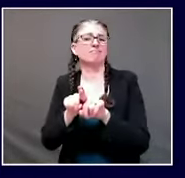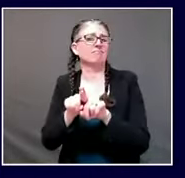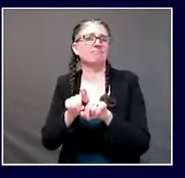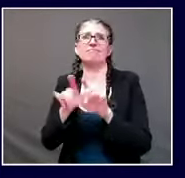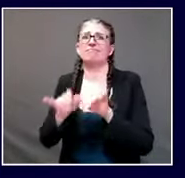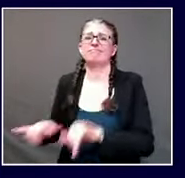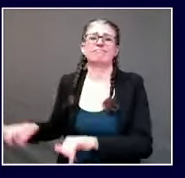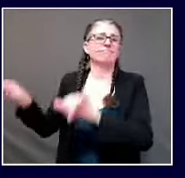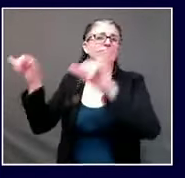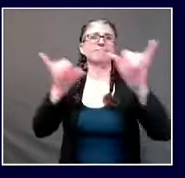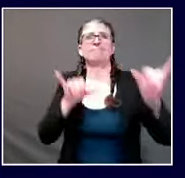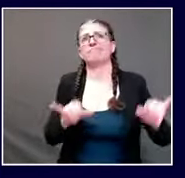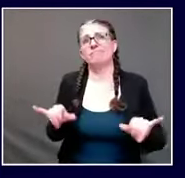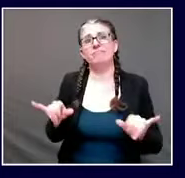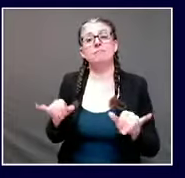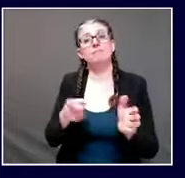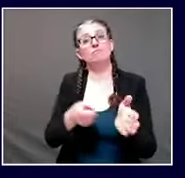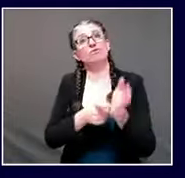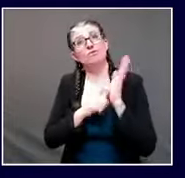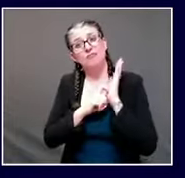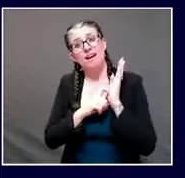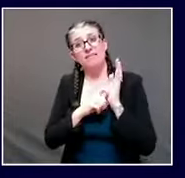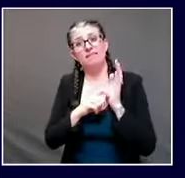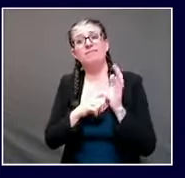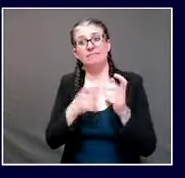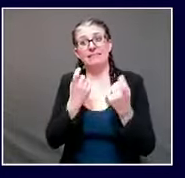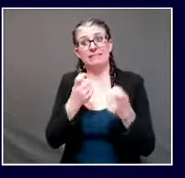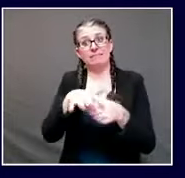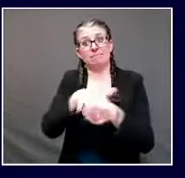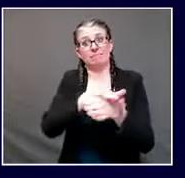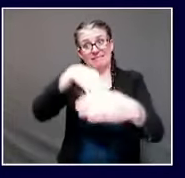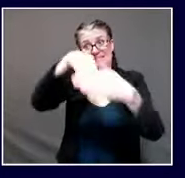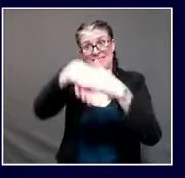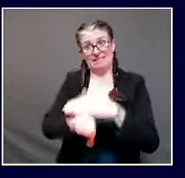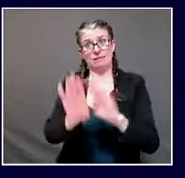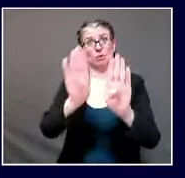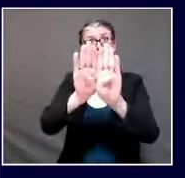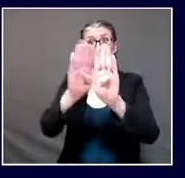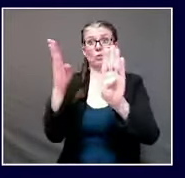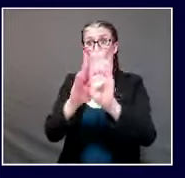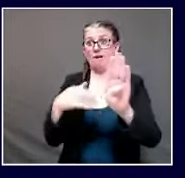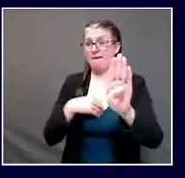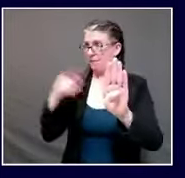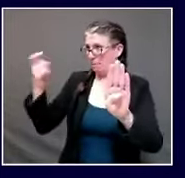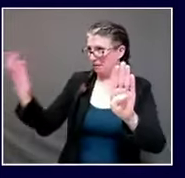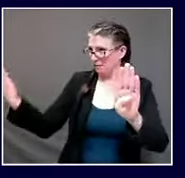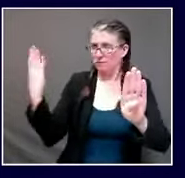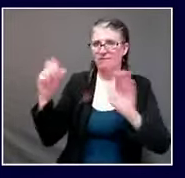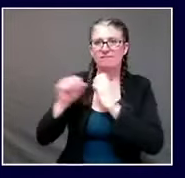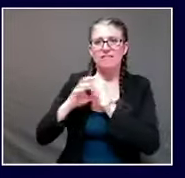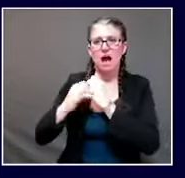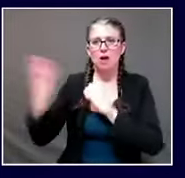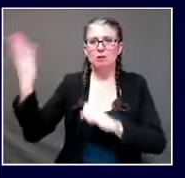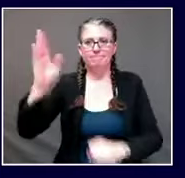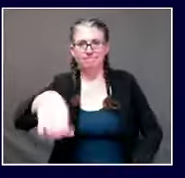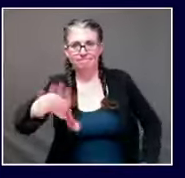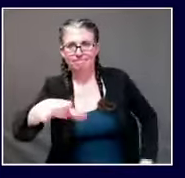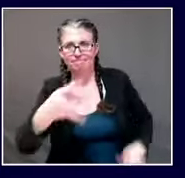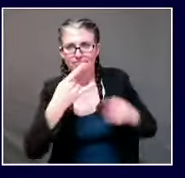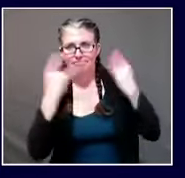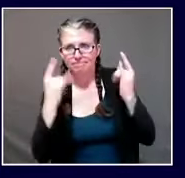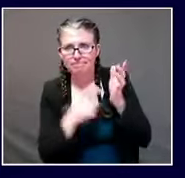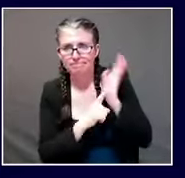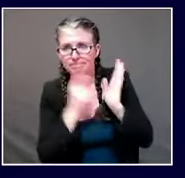what our state rules are regarding face coverings ski lodges or public settings like other areas uh we